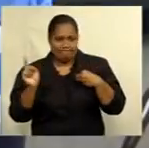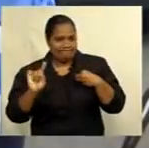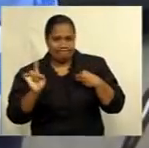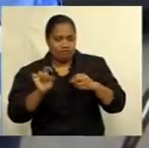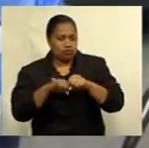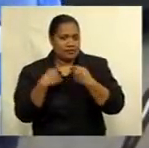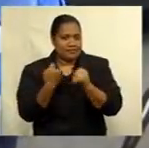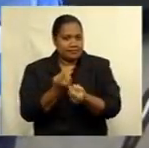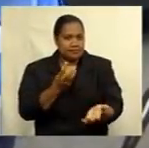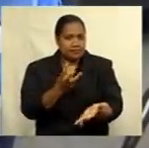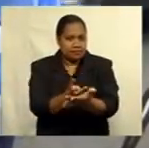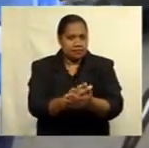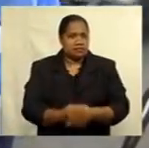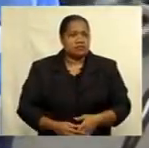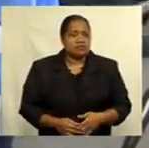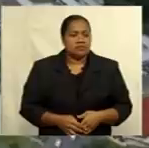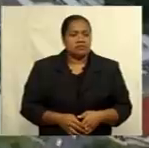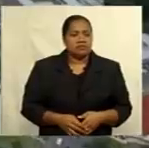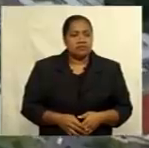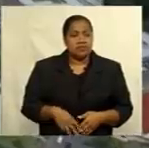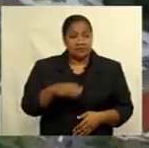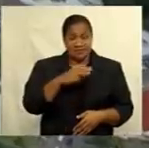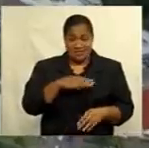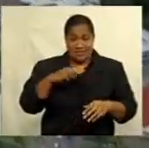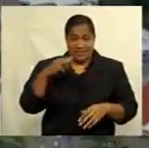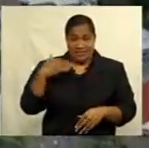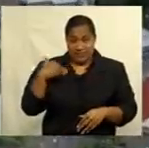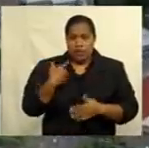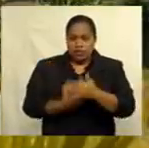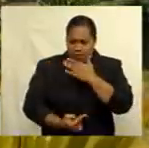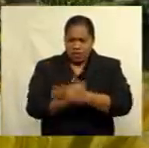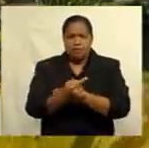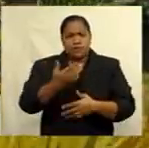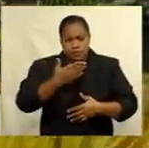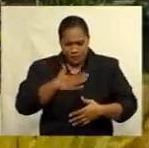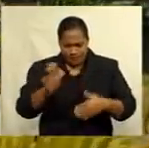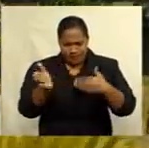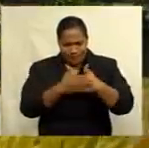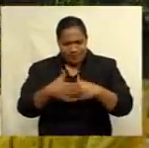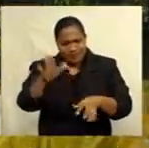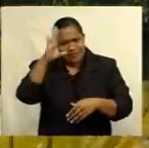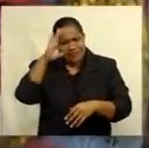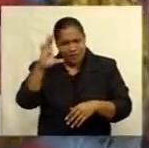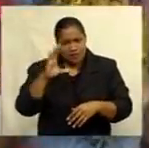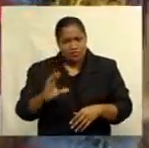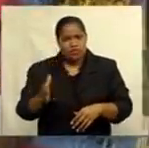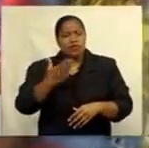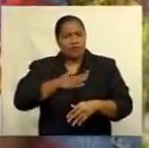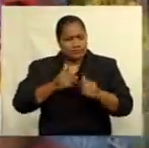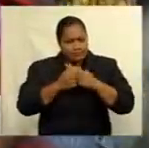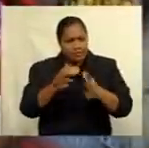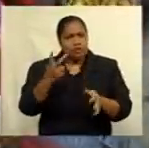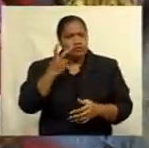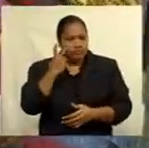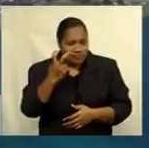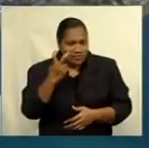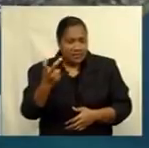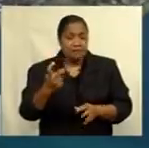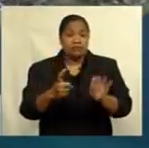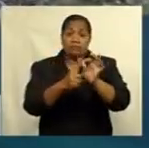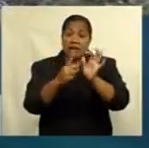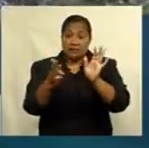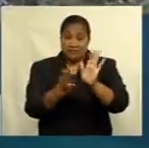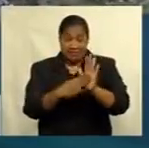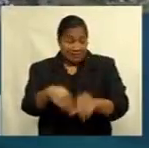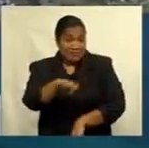to protect the country and for us to even re-look at opening up borders and restart tourism. Mbaini Morama says his